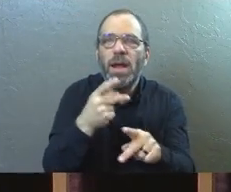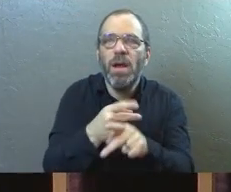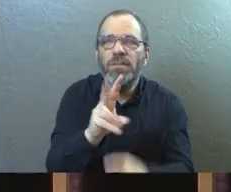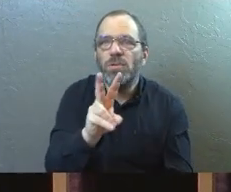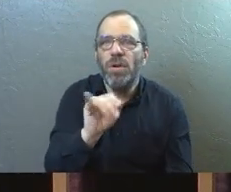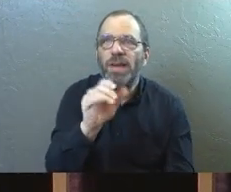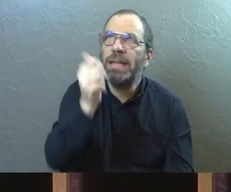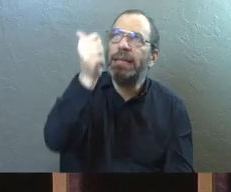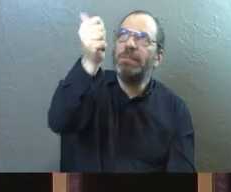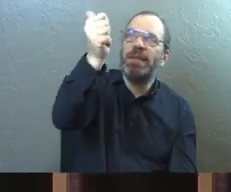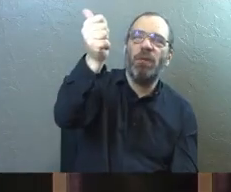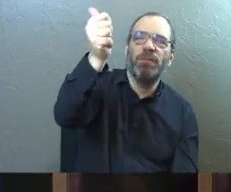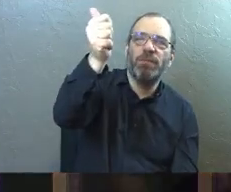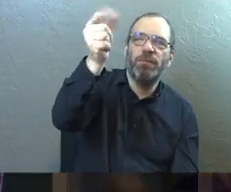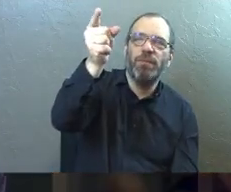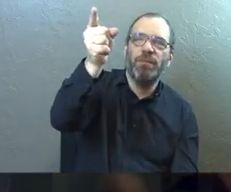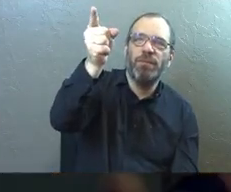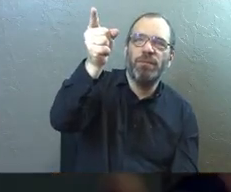himself.